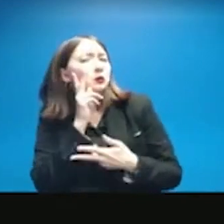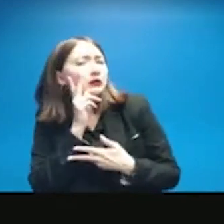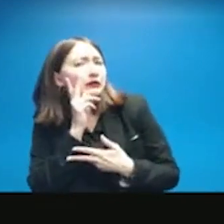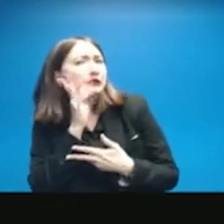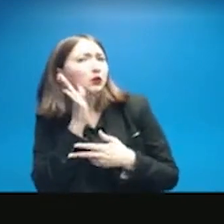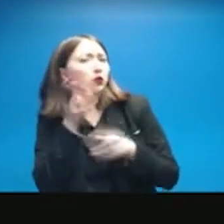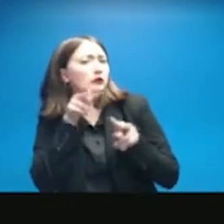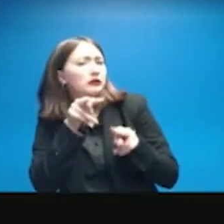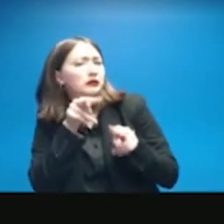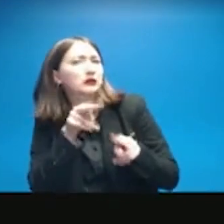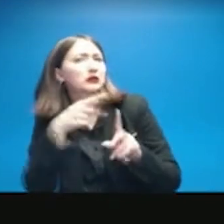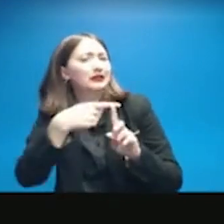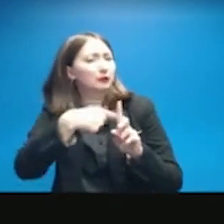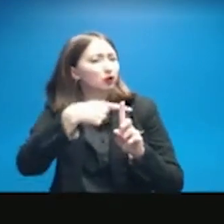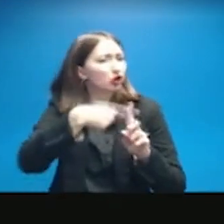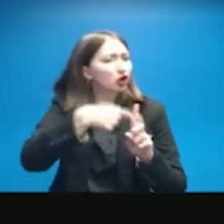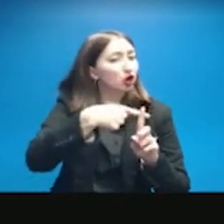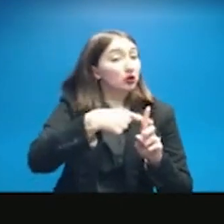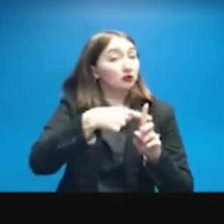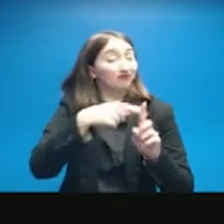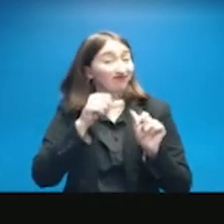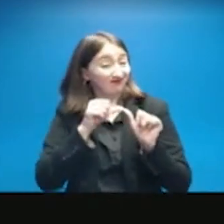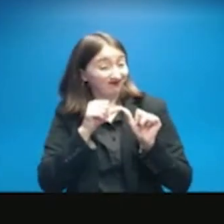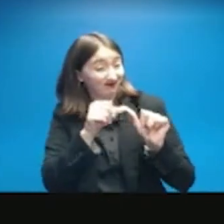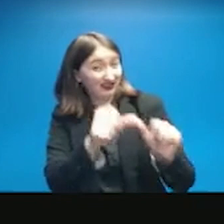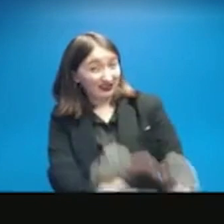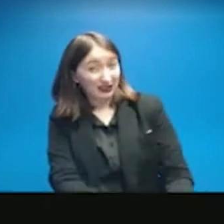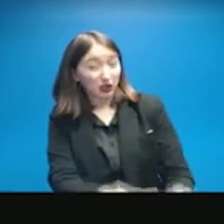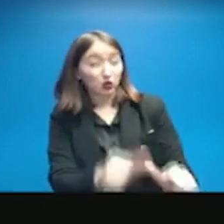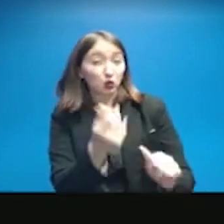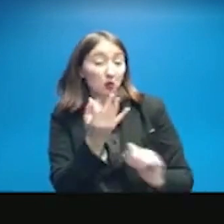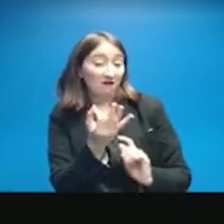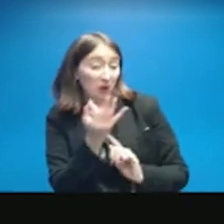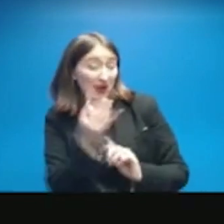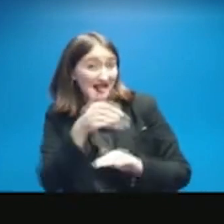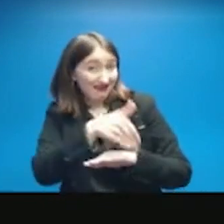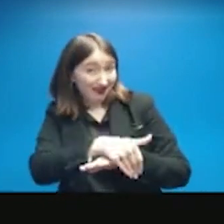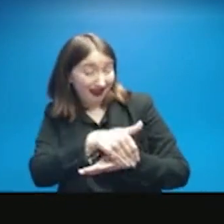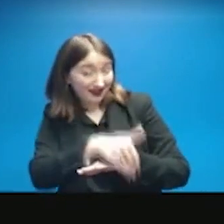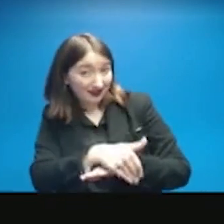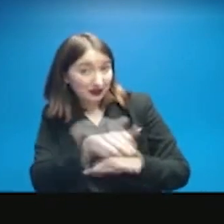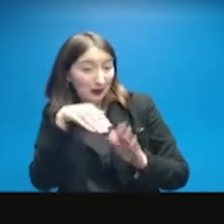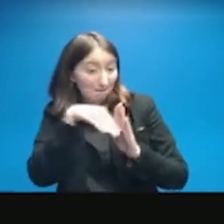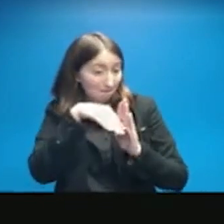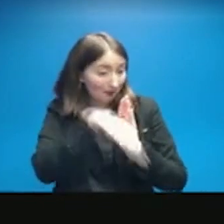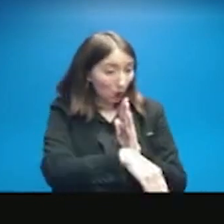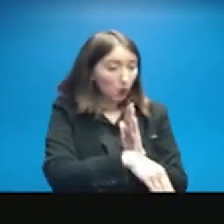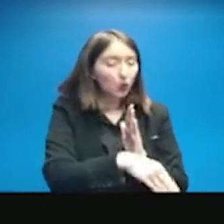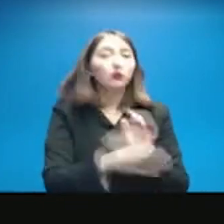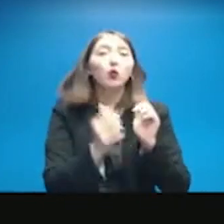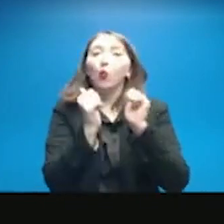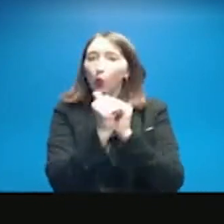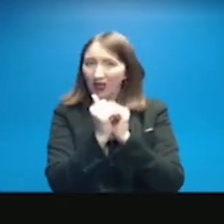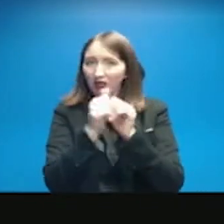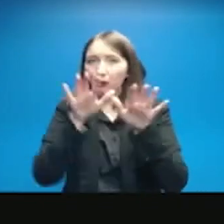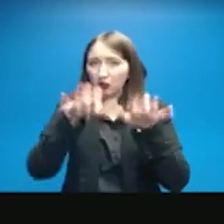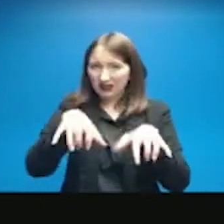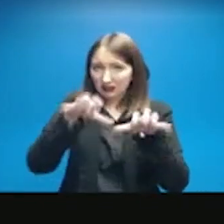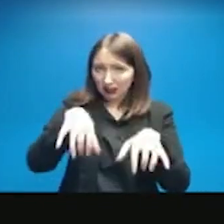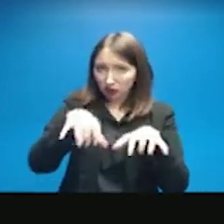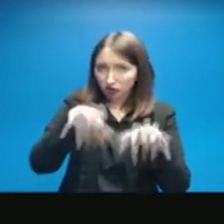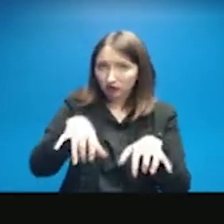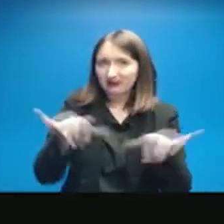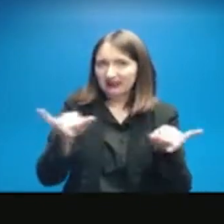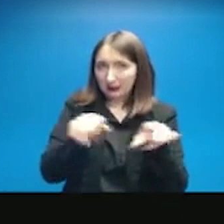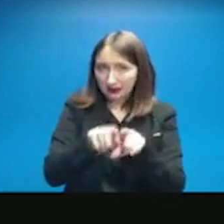the cold temperatures continue into Friday night in precipitation, that those are the